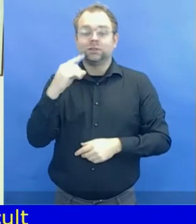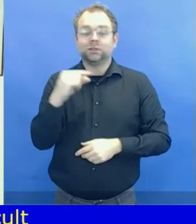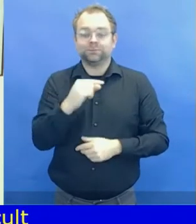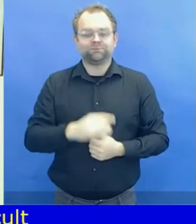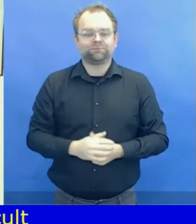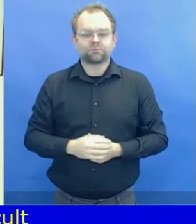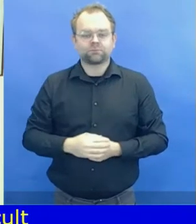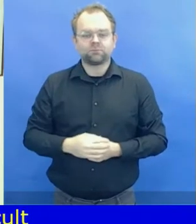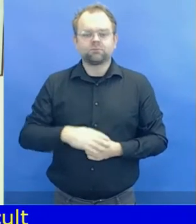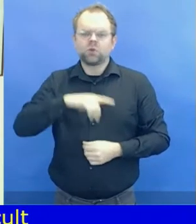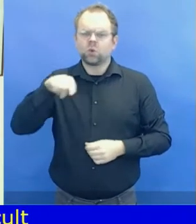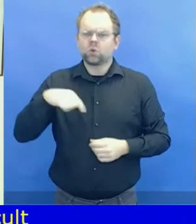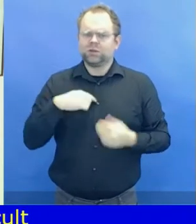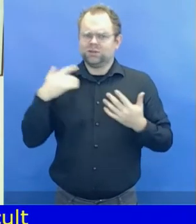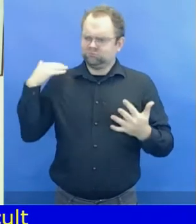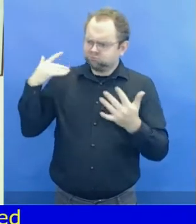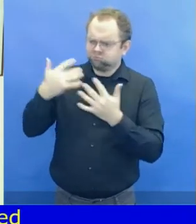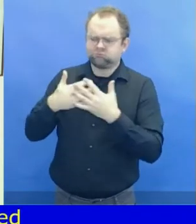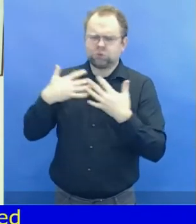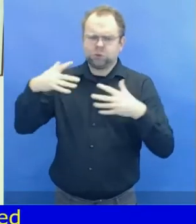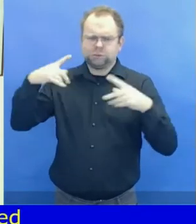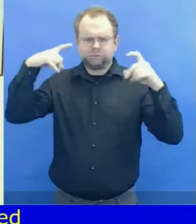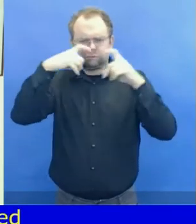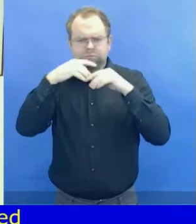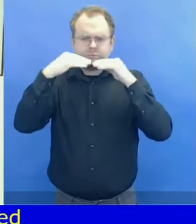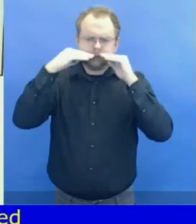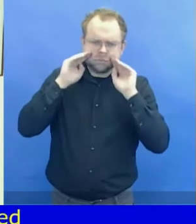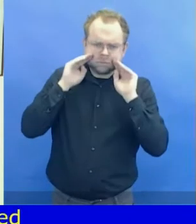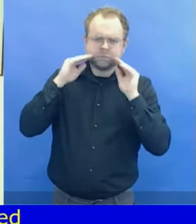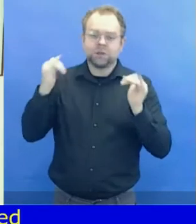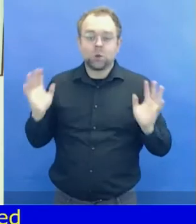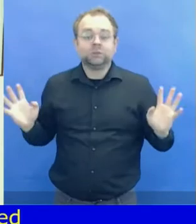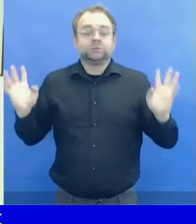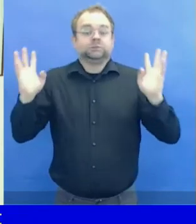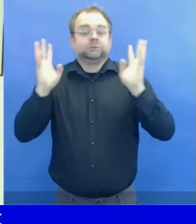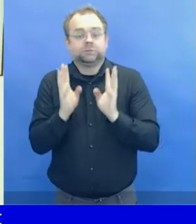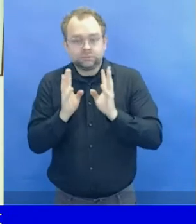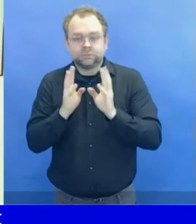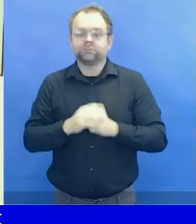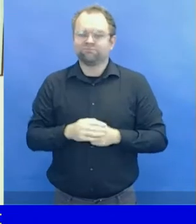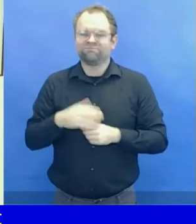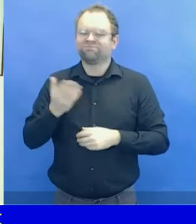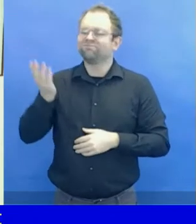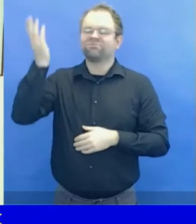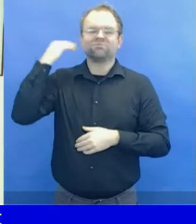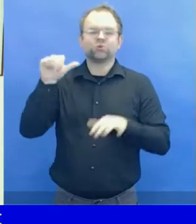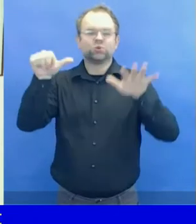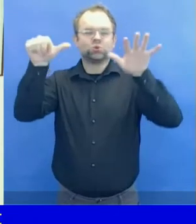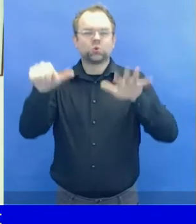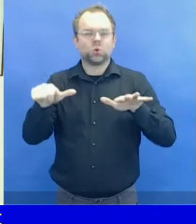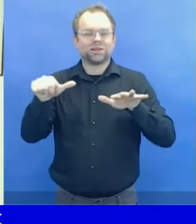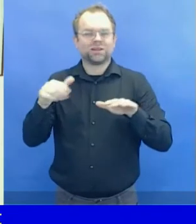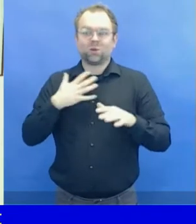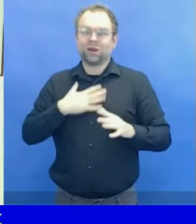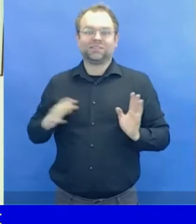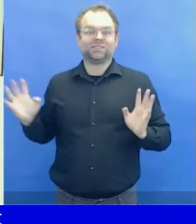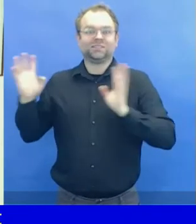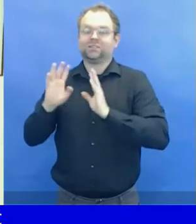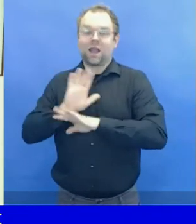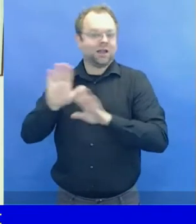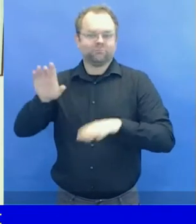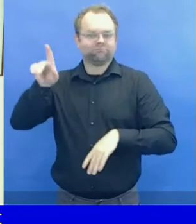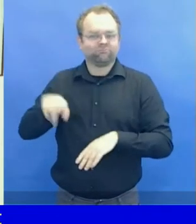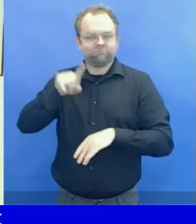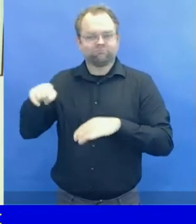we're still in the midst of a crisis due to the COVID-19 pandemic, which has sorely tested our economies and